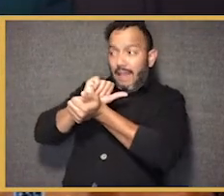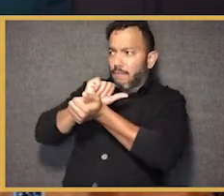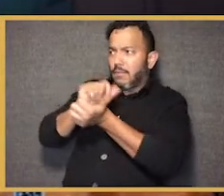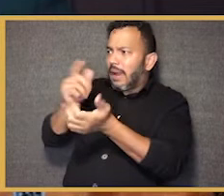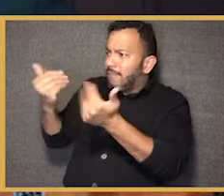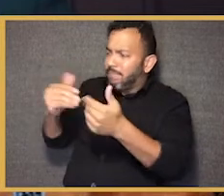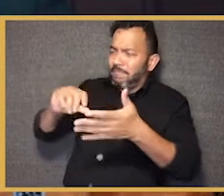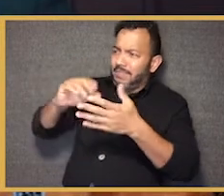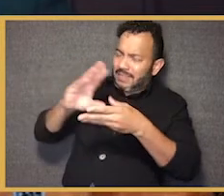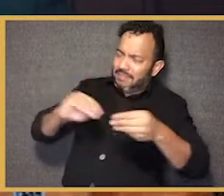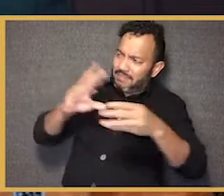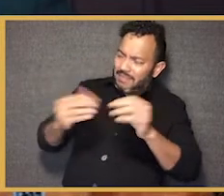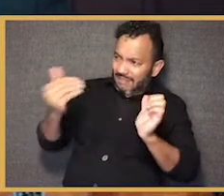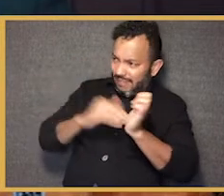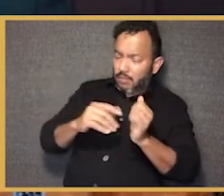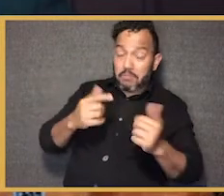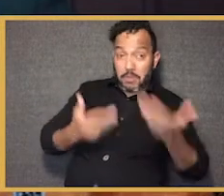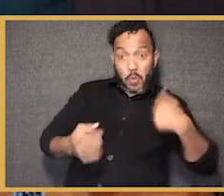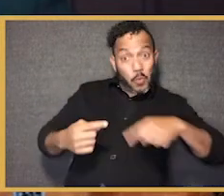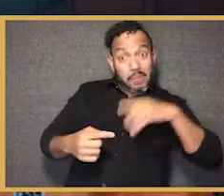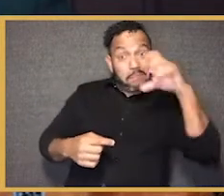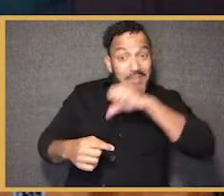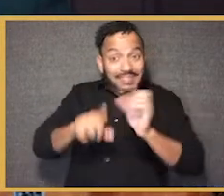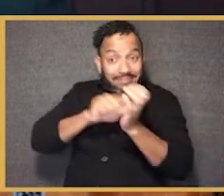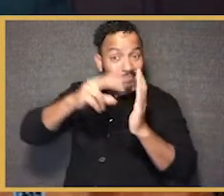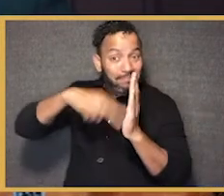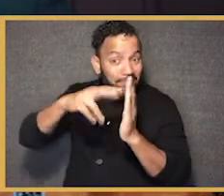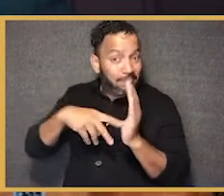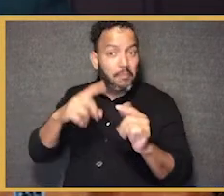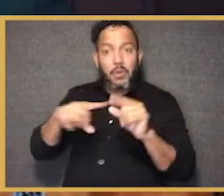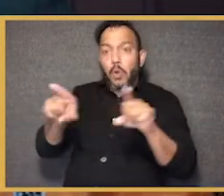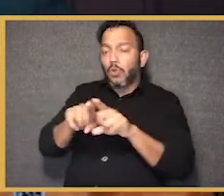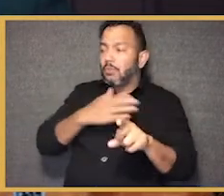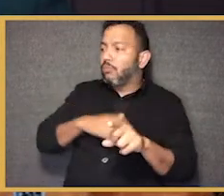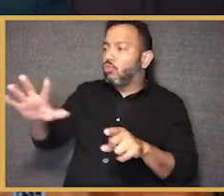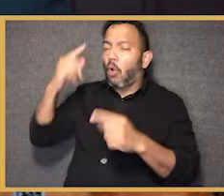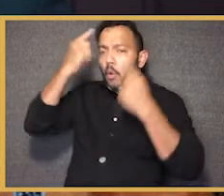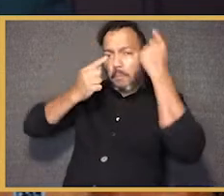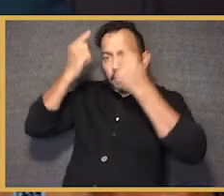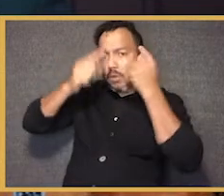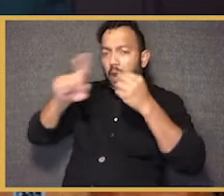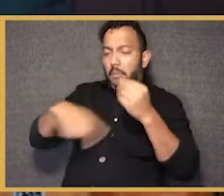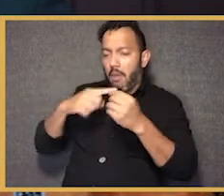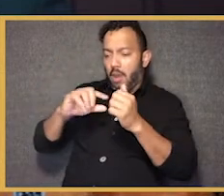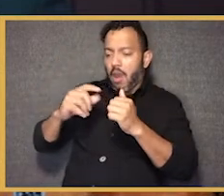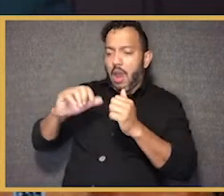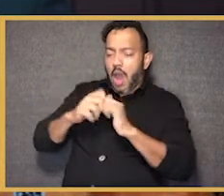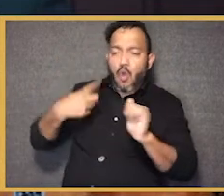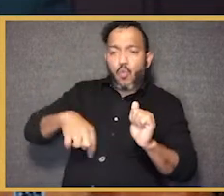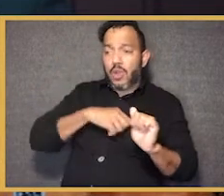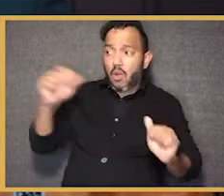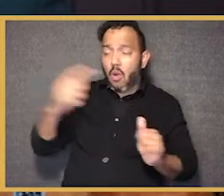enslaved. Could you recap the story for us first, for those of us who may have missed the article, but also share your reflections